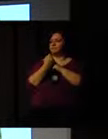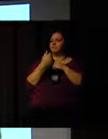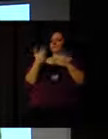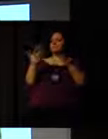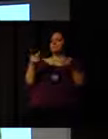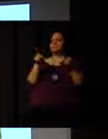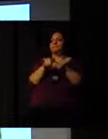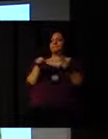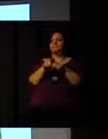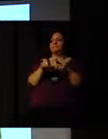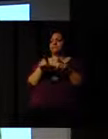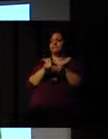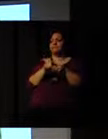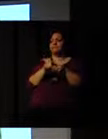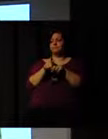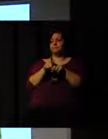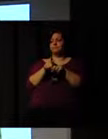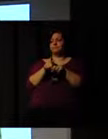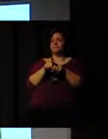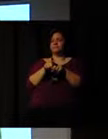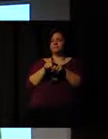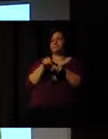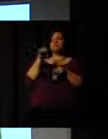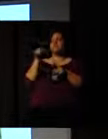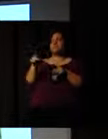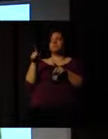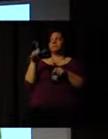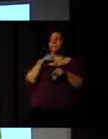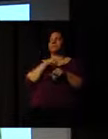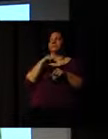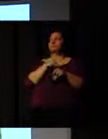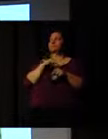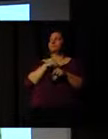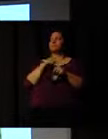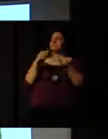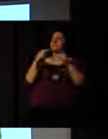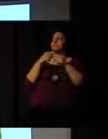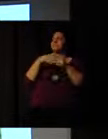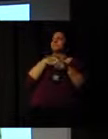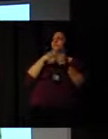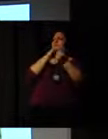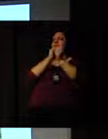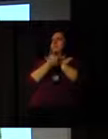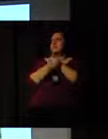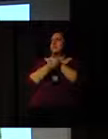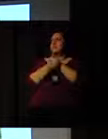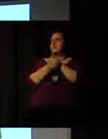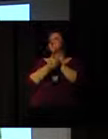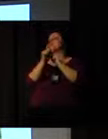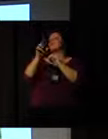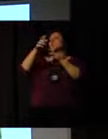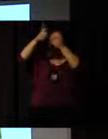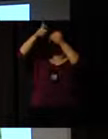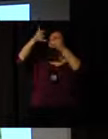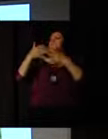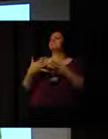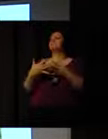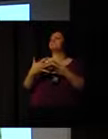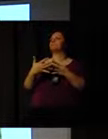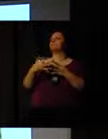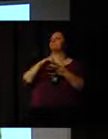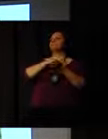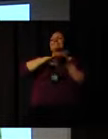the sports system. It's a narrative that spread across a number of different disciplines and different sectors.